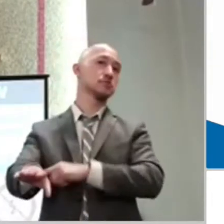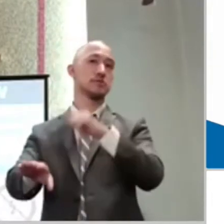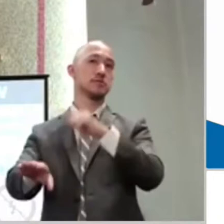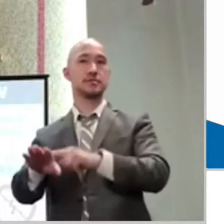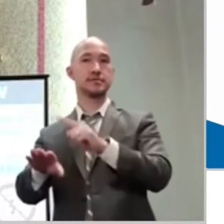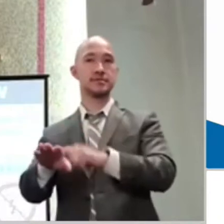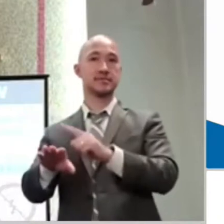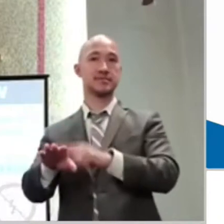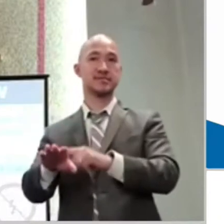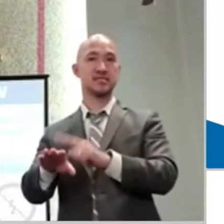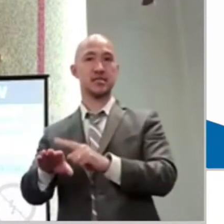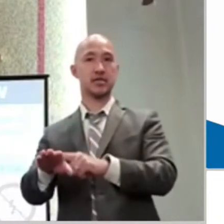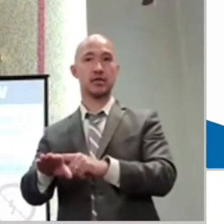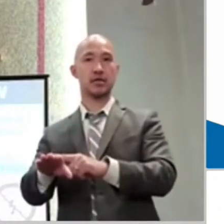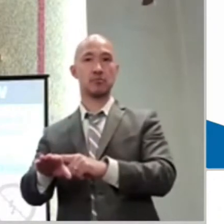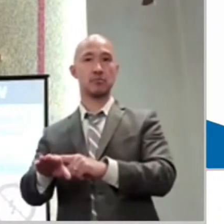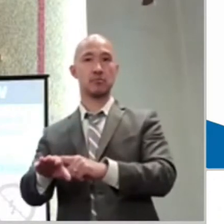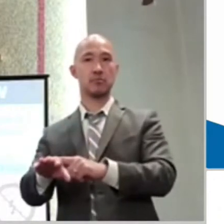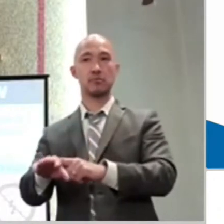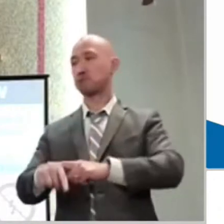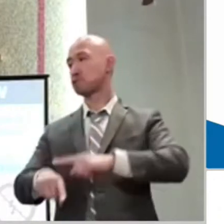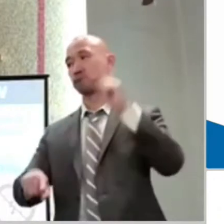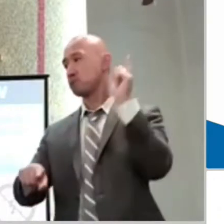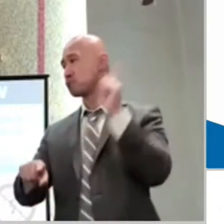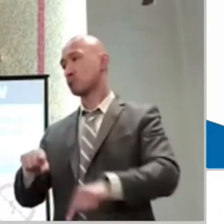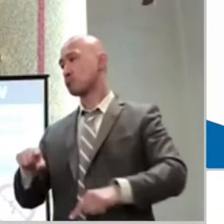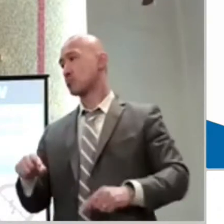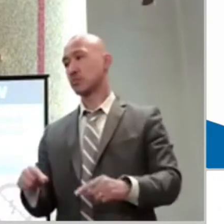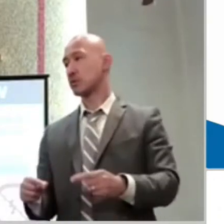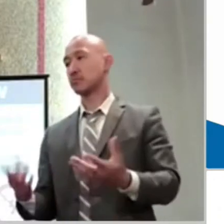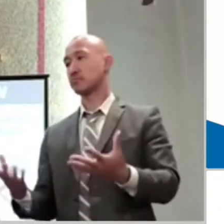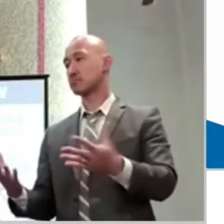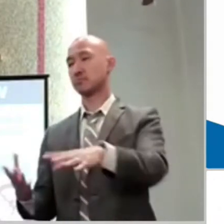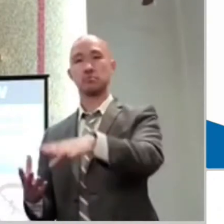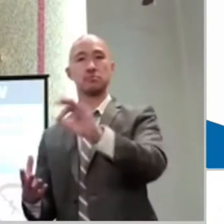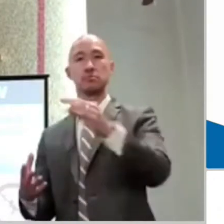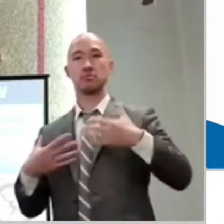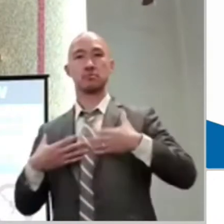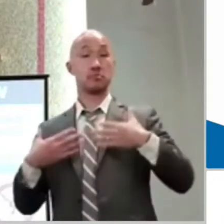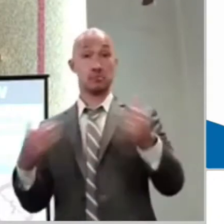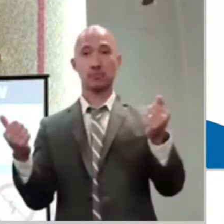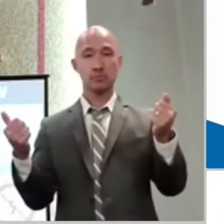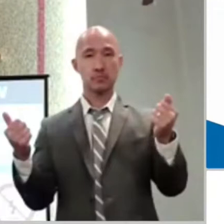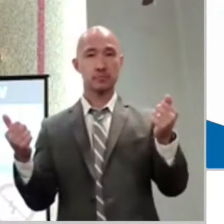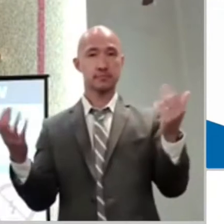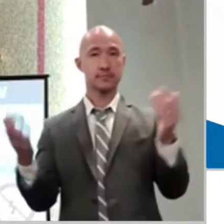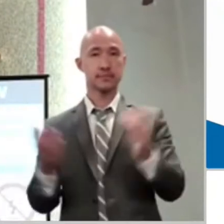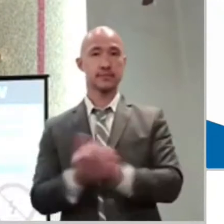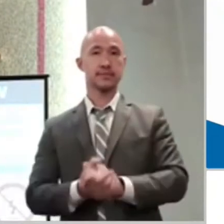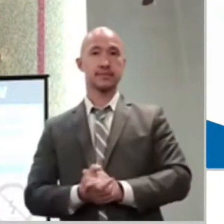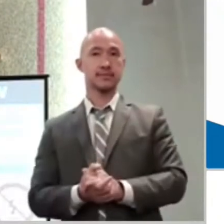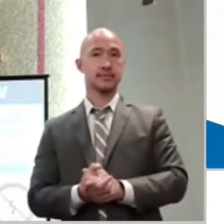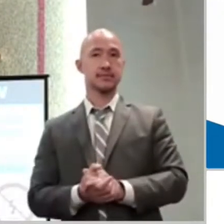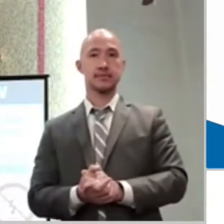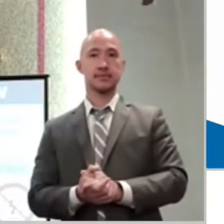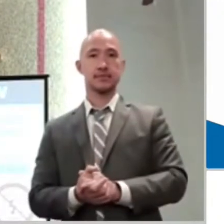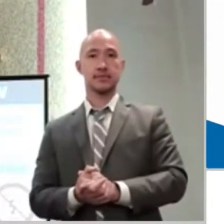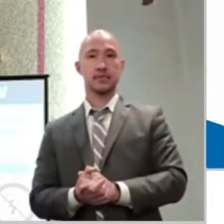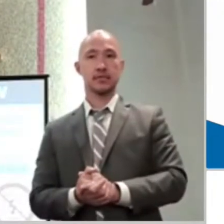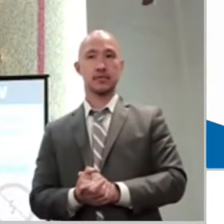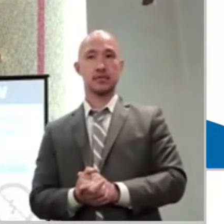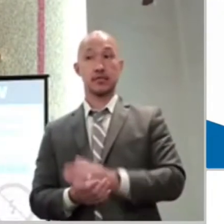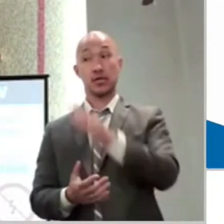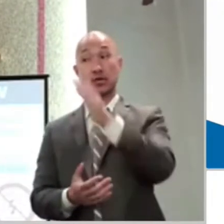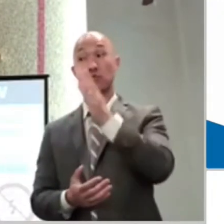they become very sarcastic or very bitter with life. You know, they've kind of had it. But something about that